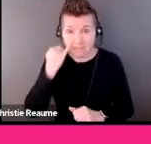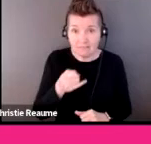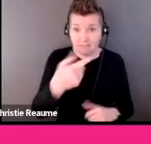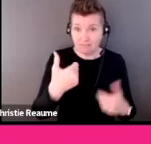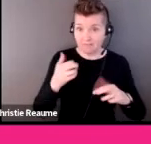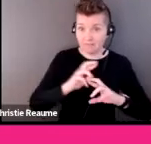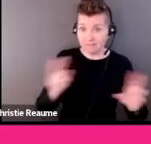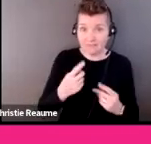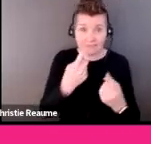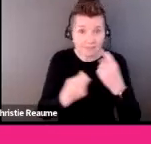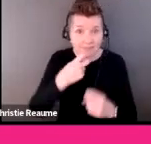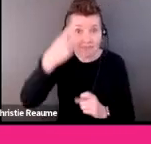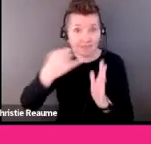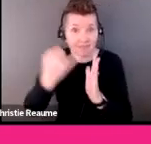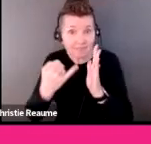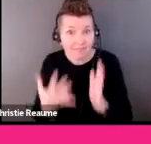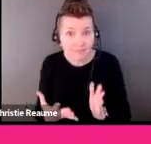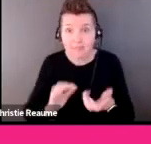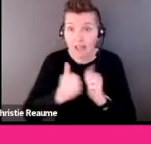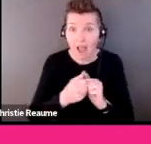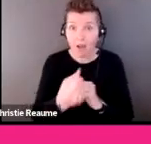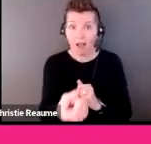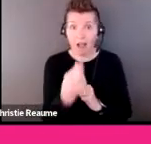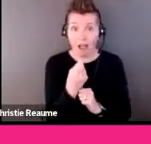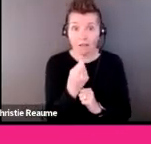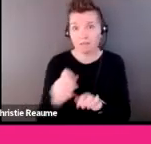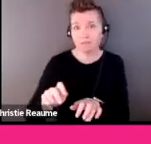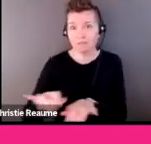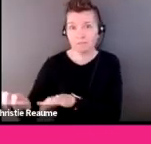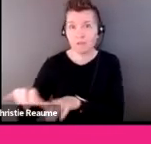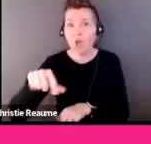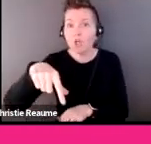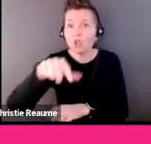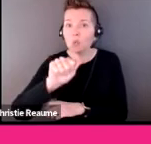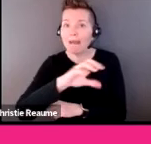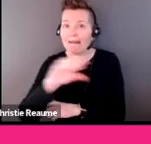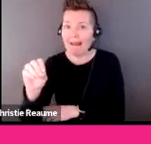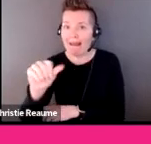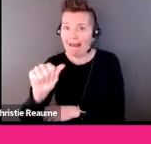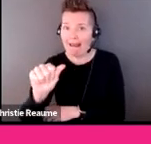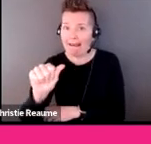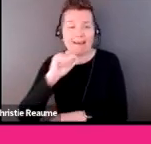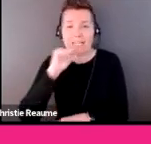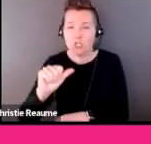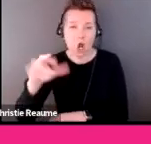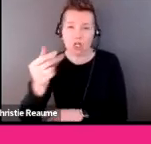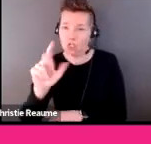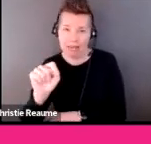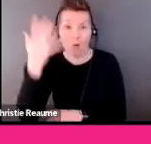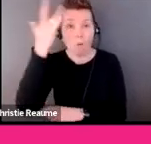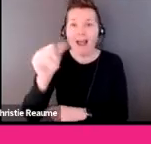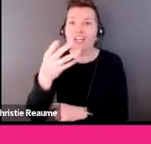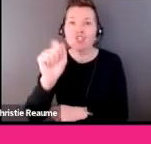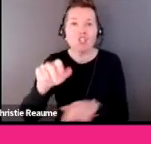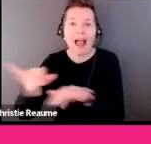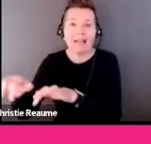use the Q&A function rather than in the chat. Sometimes questions get lost so it's easier to keep track